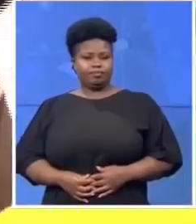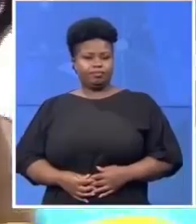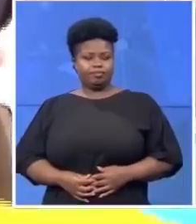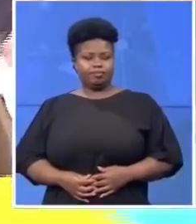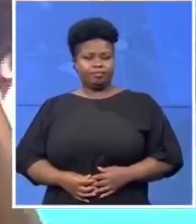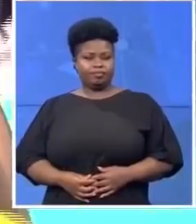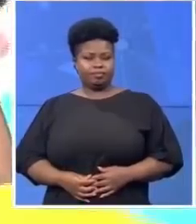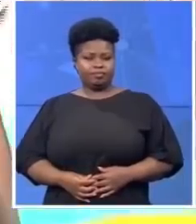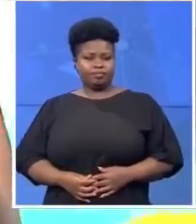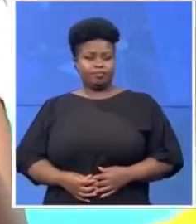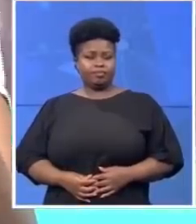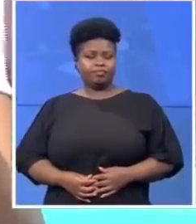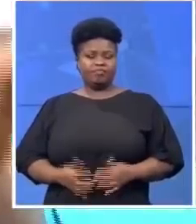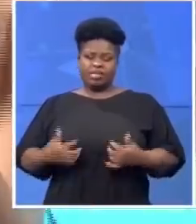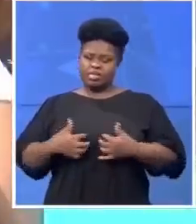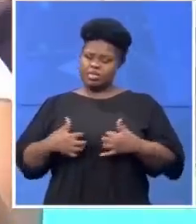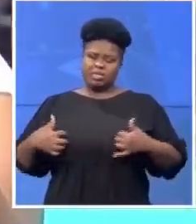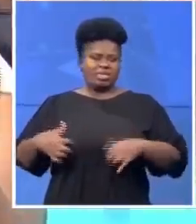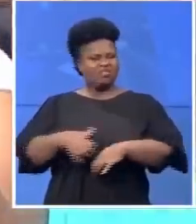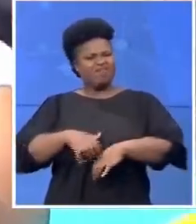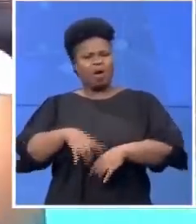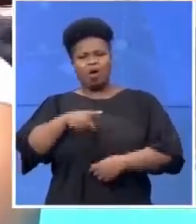refusing to make the remark